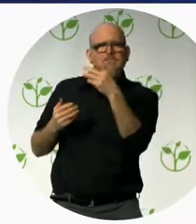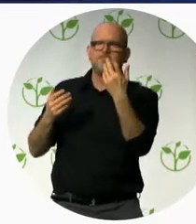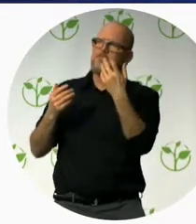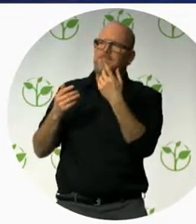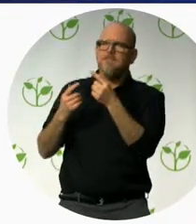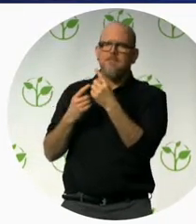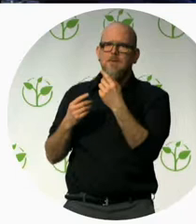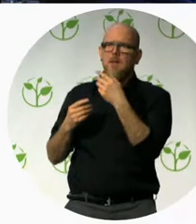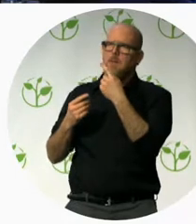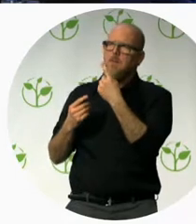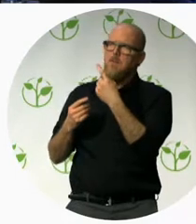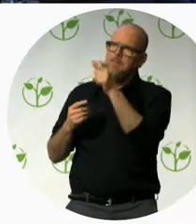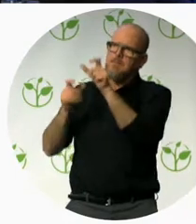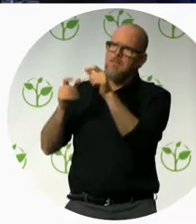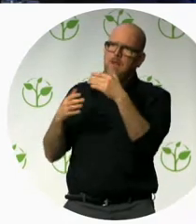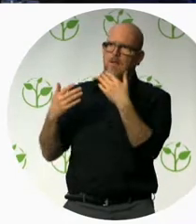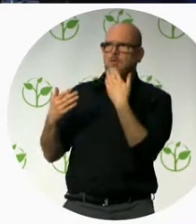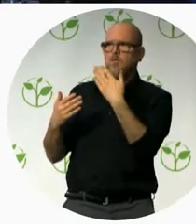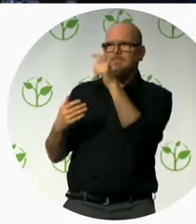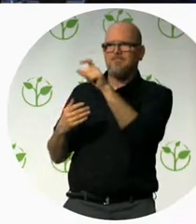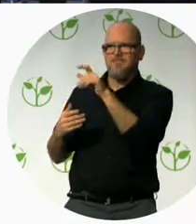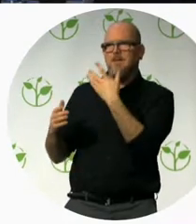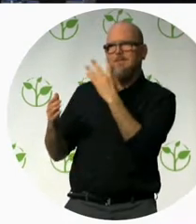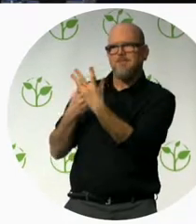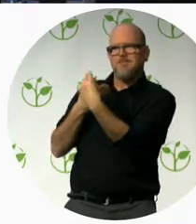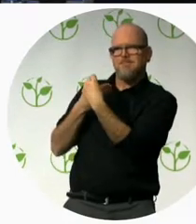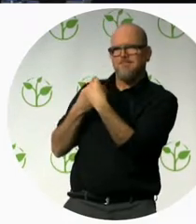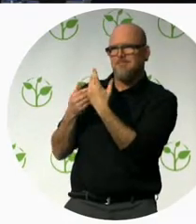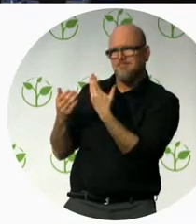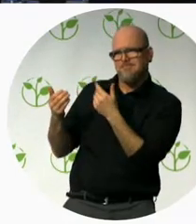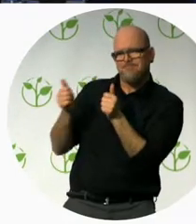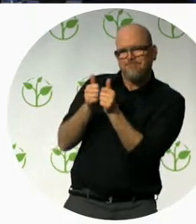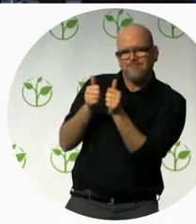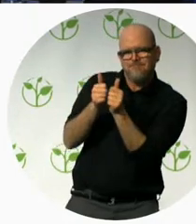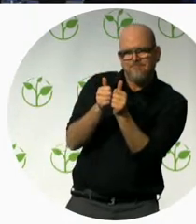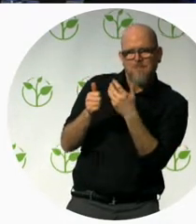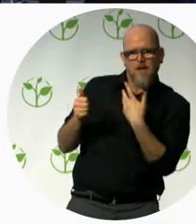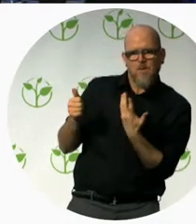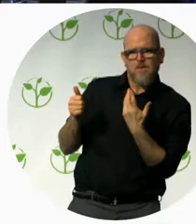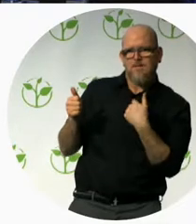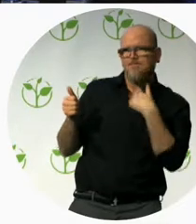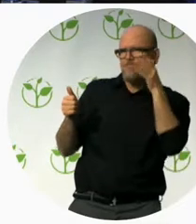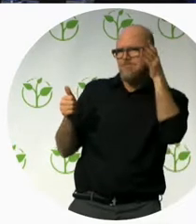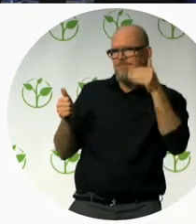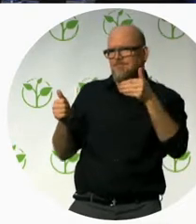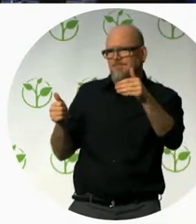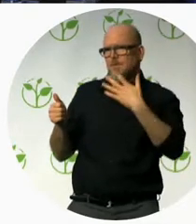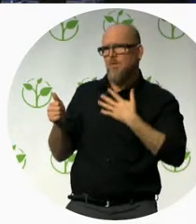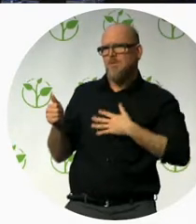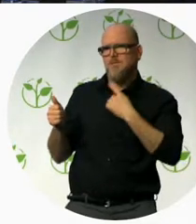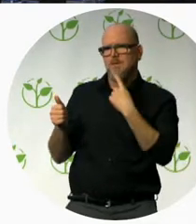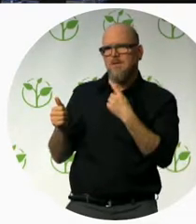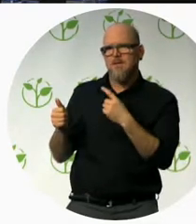and I should also point out that he promotes very strongly Silesian heritage, and he will surely invite you to go to Silesia.